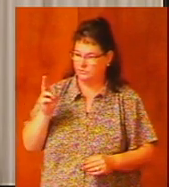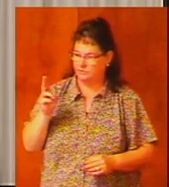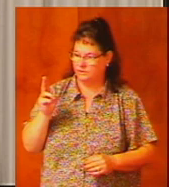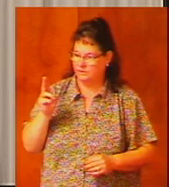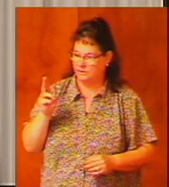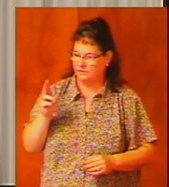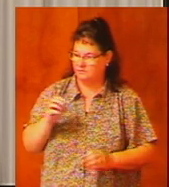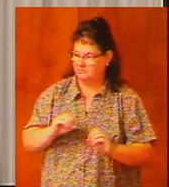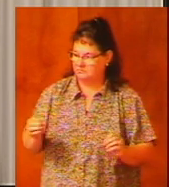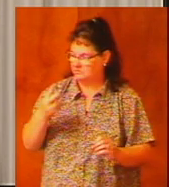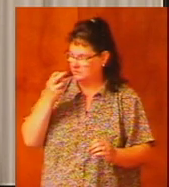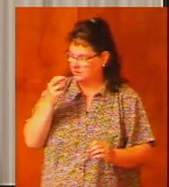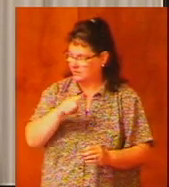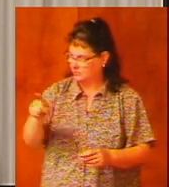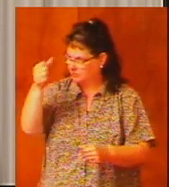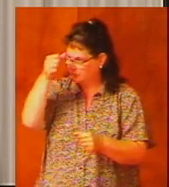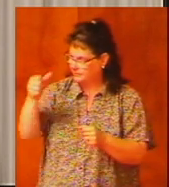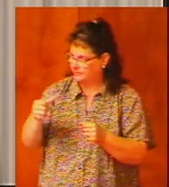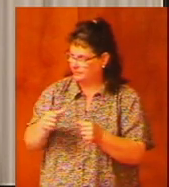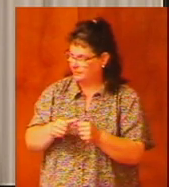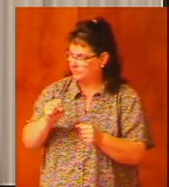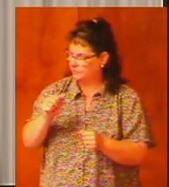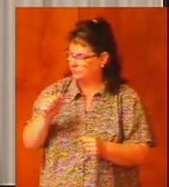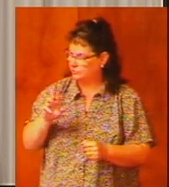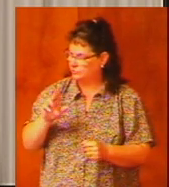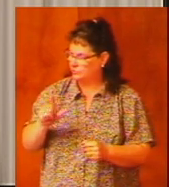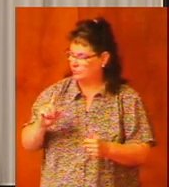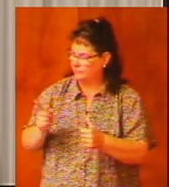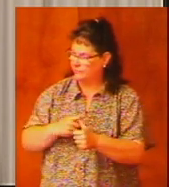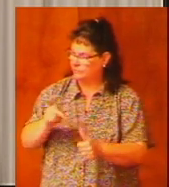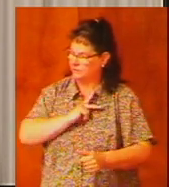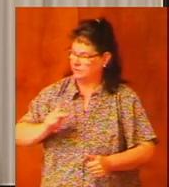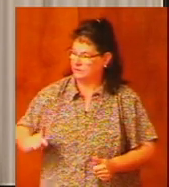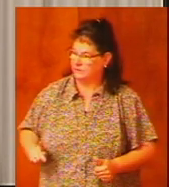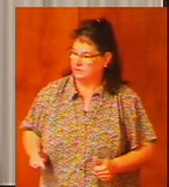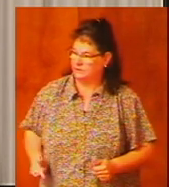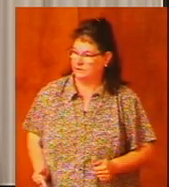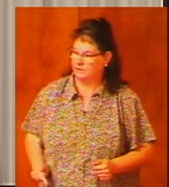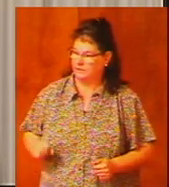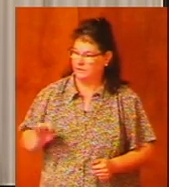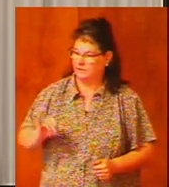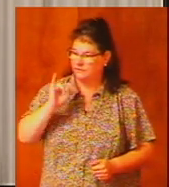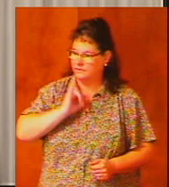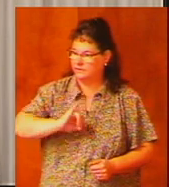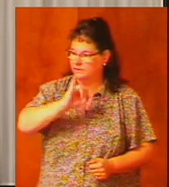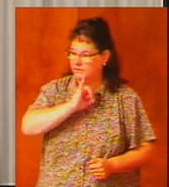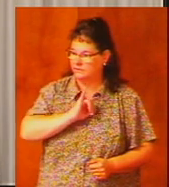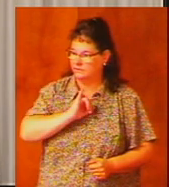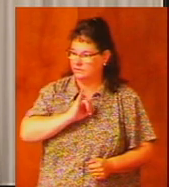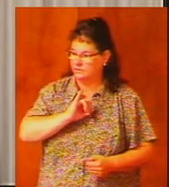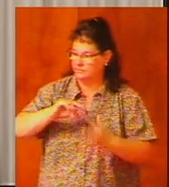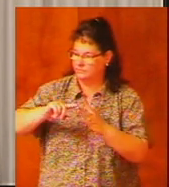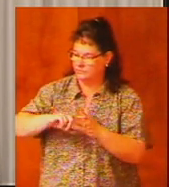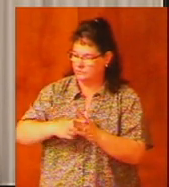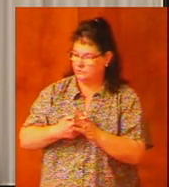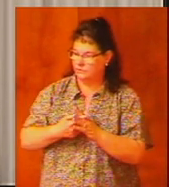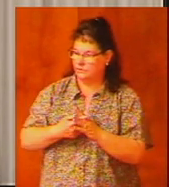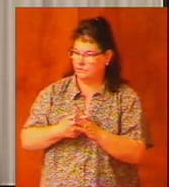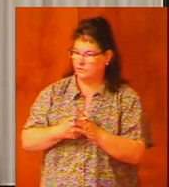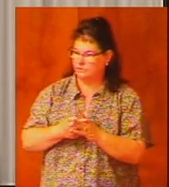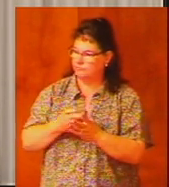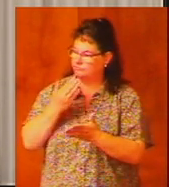No doubt you remember that Saul, the first king of Israel, started out